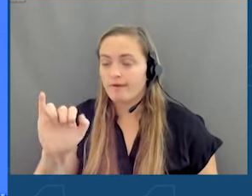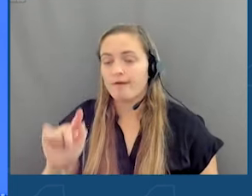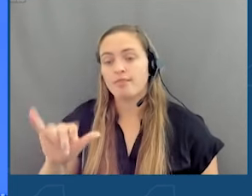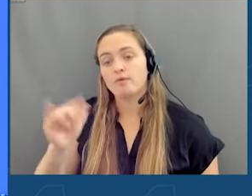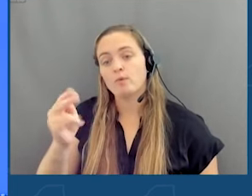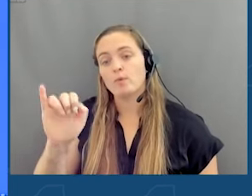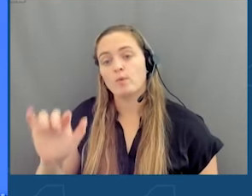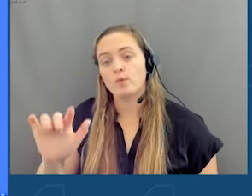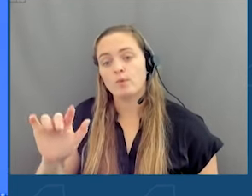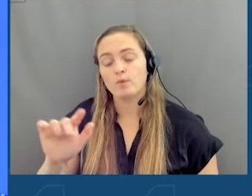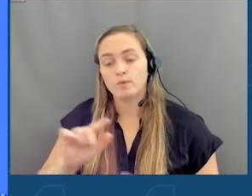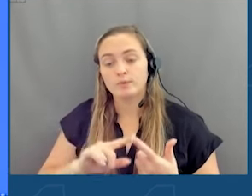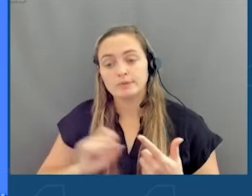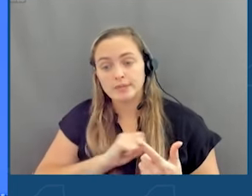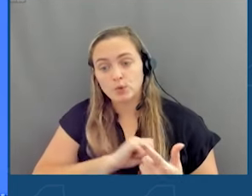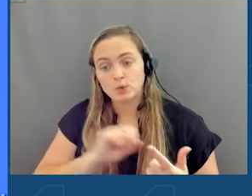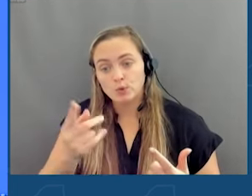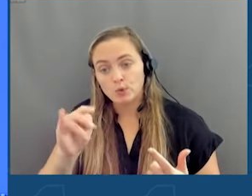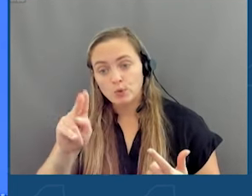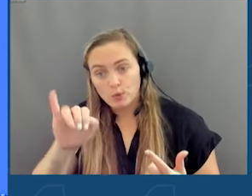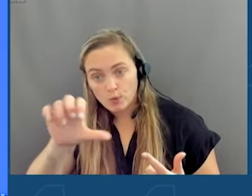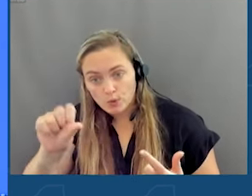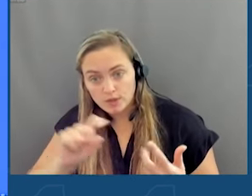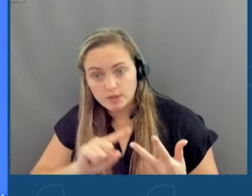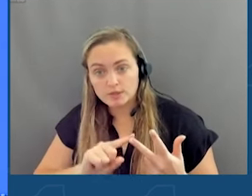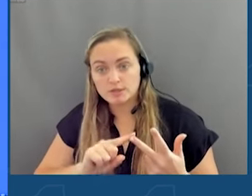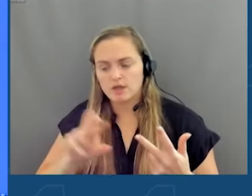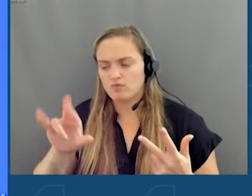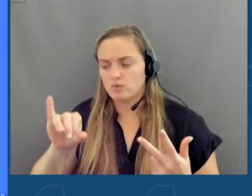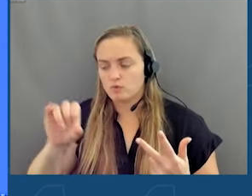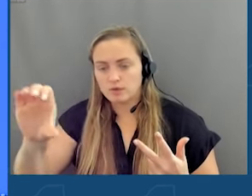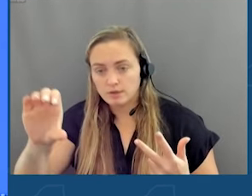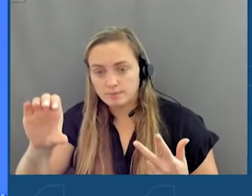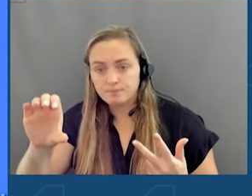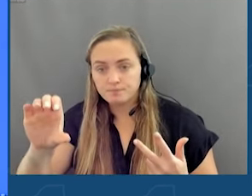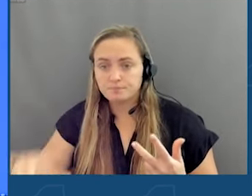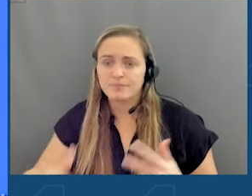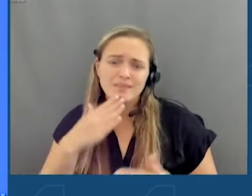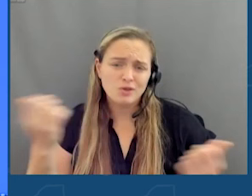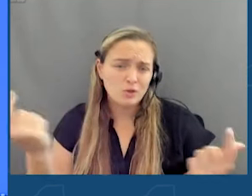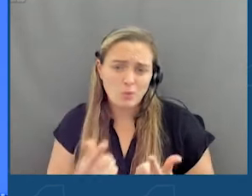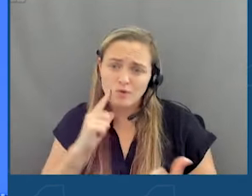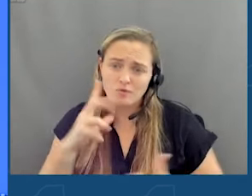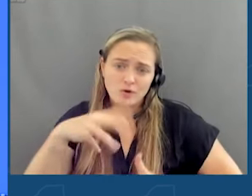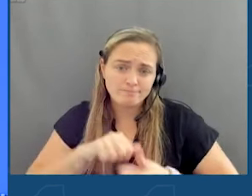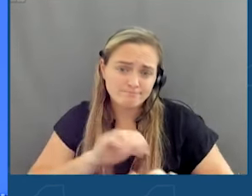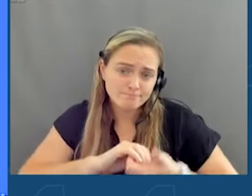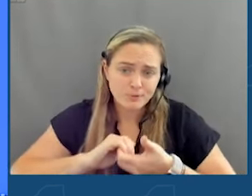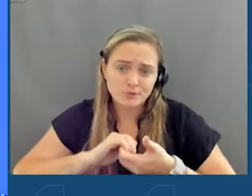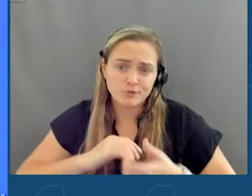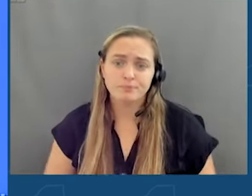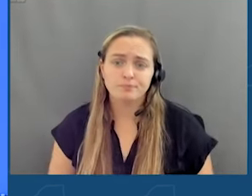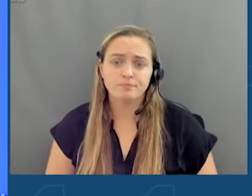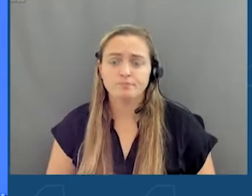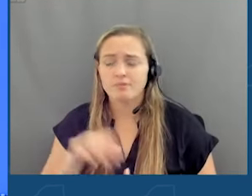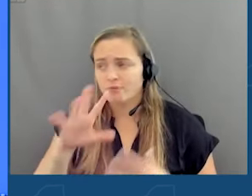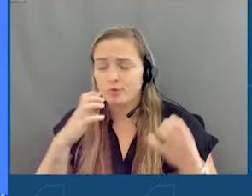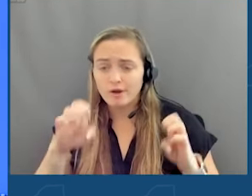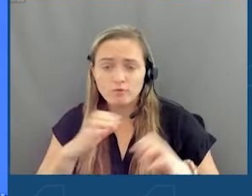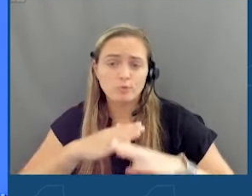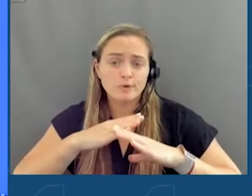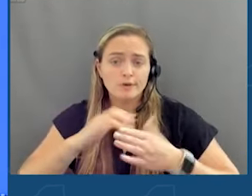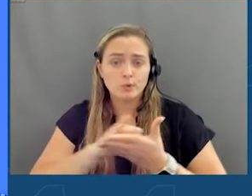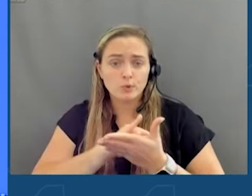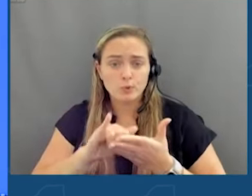Senator Garnardus, and Assemblymember Rosick. I thank all of them for their partnership and for their efforts to protect New